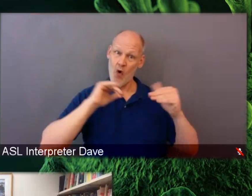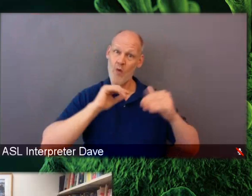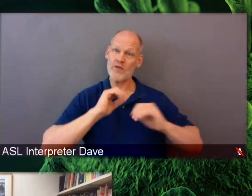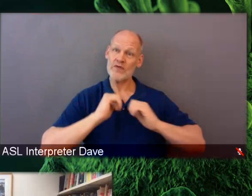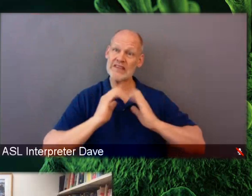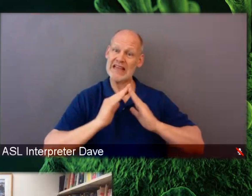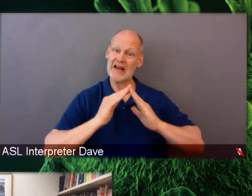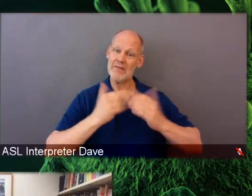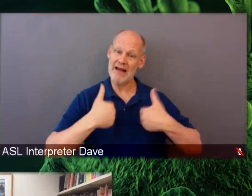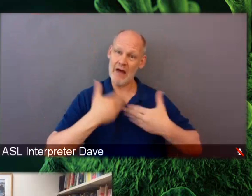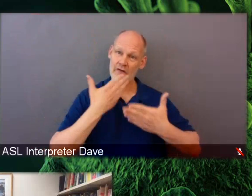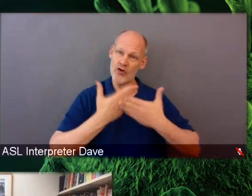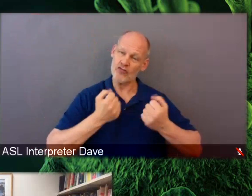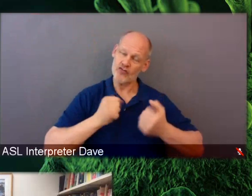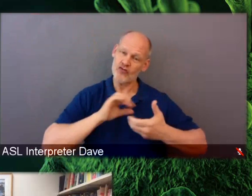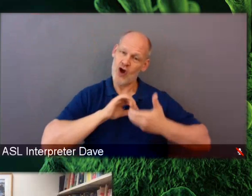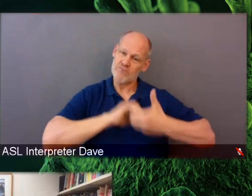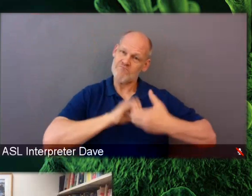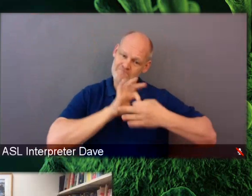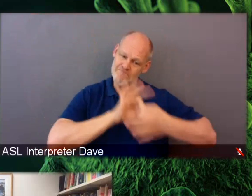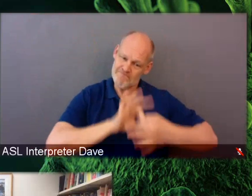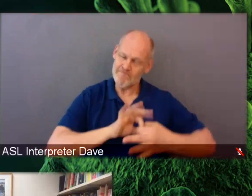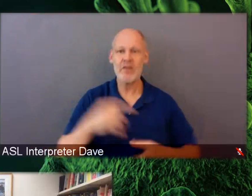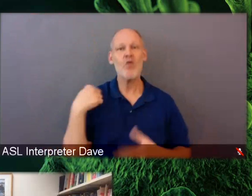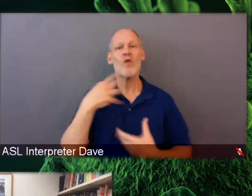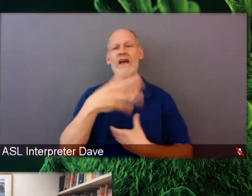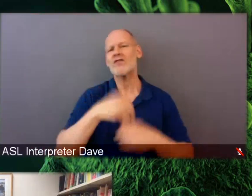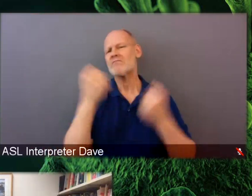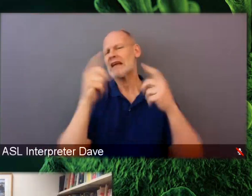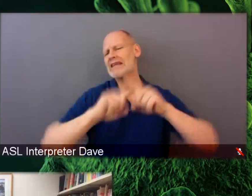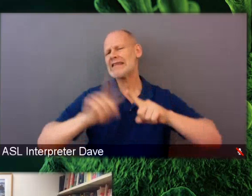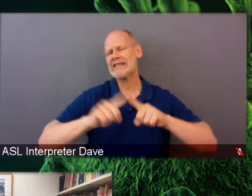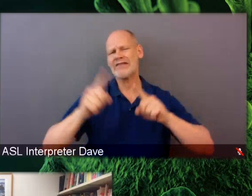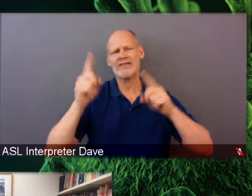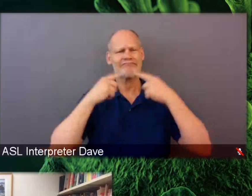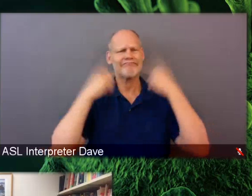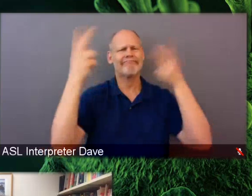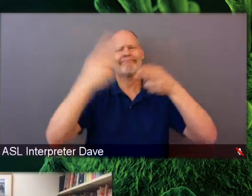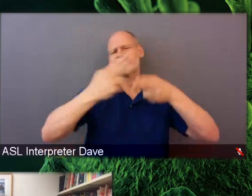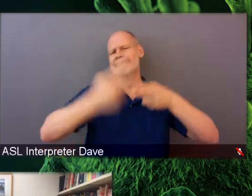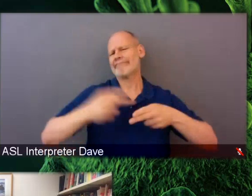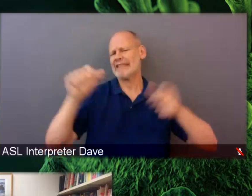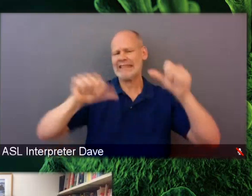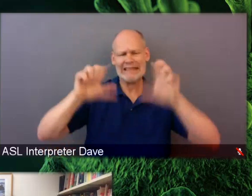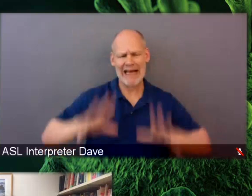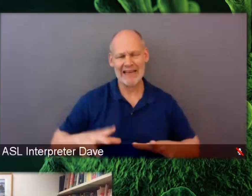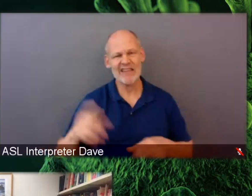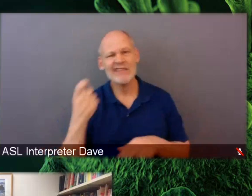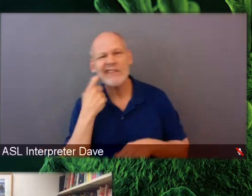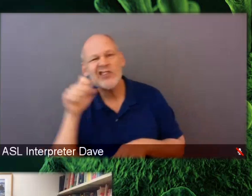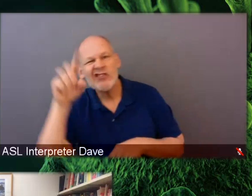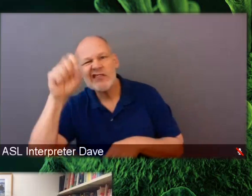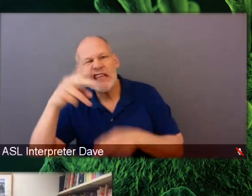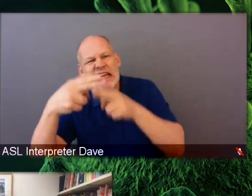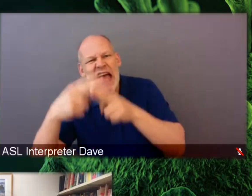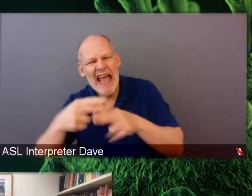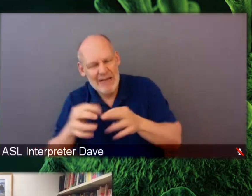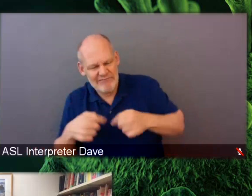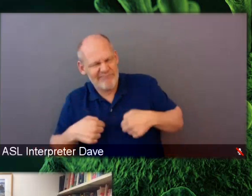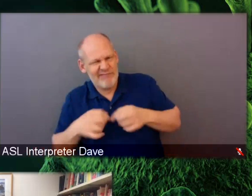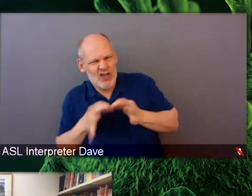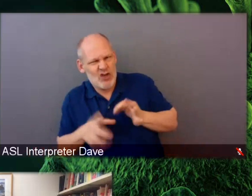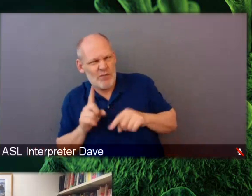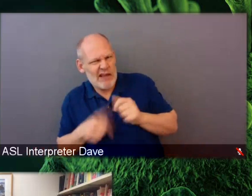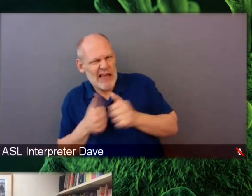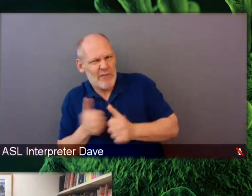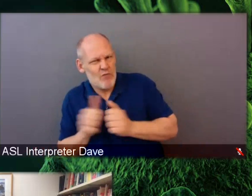Evely Torque-Storb, Dave Vanier, Julian Simon. And so we see our students staying connected to Fred Hutch and to science.